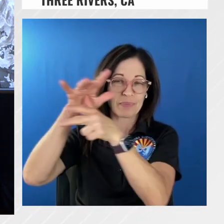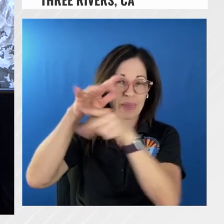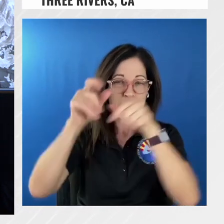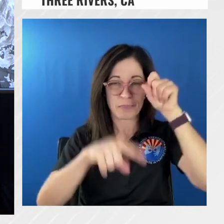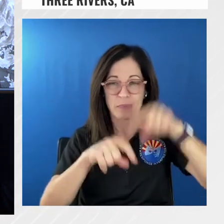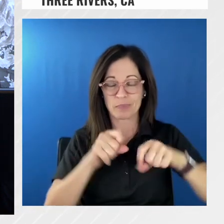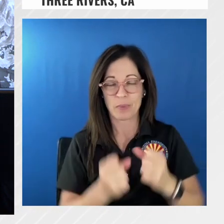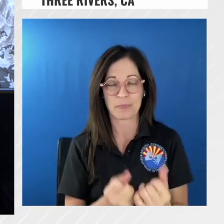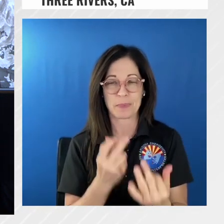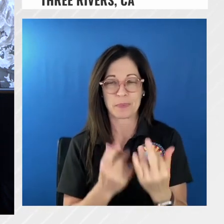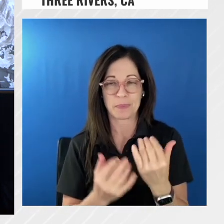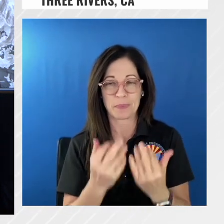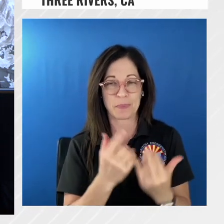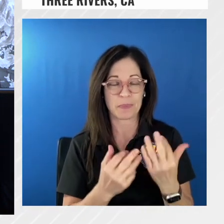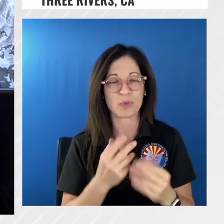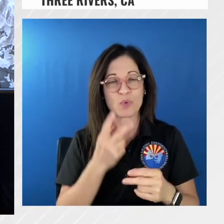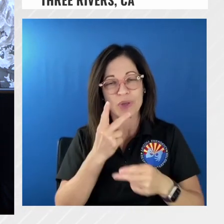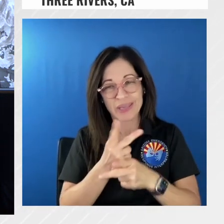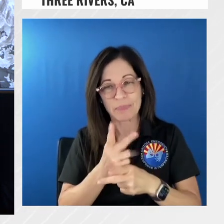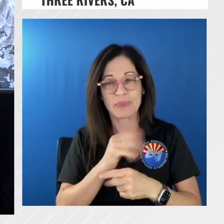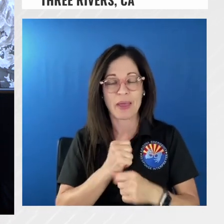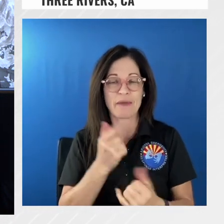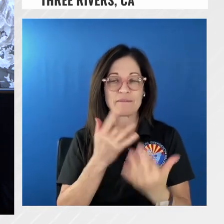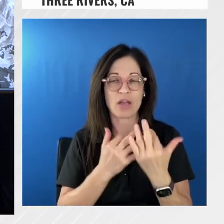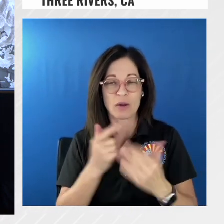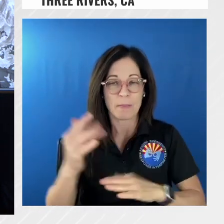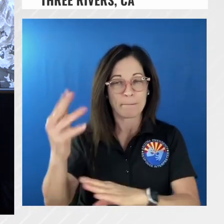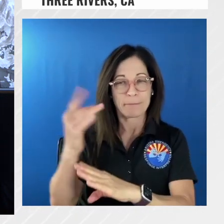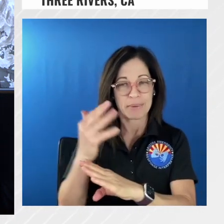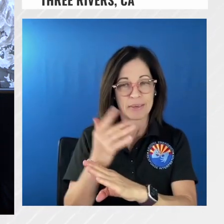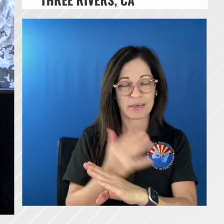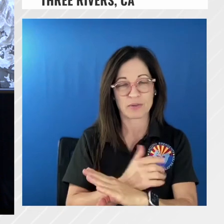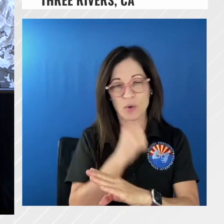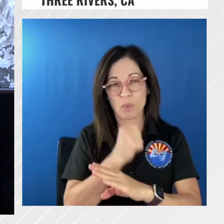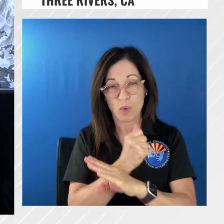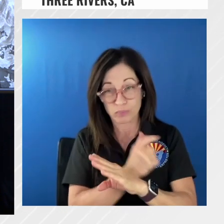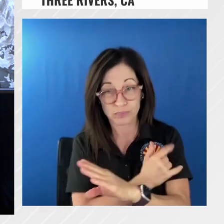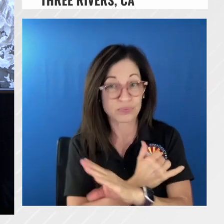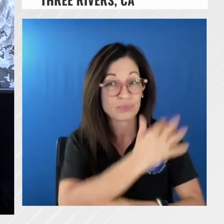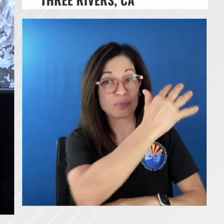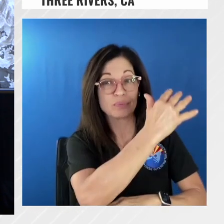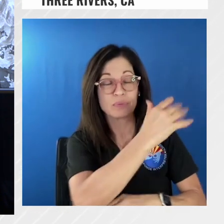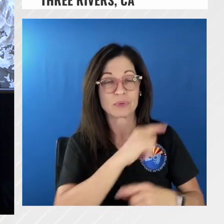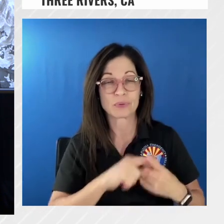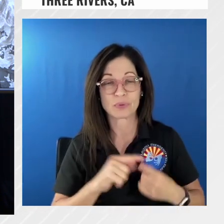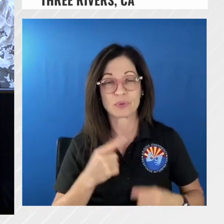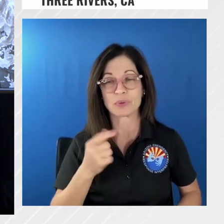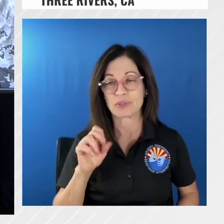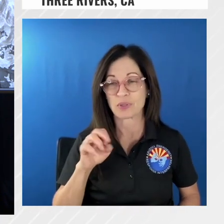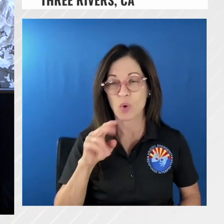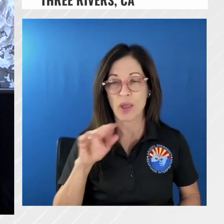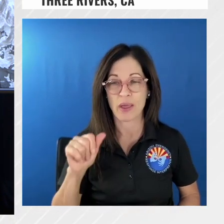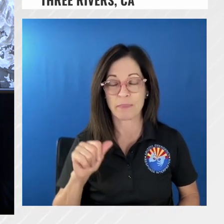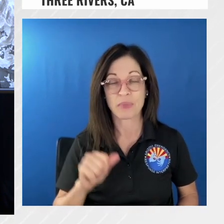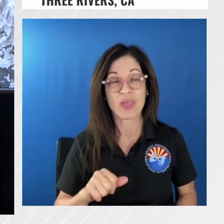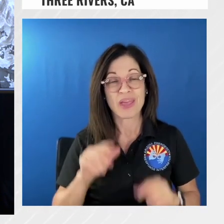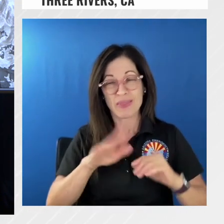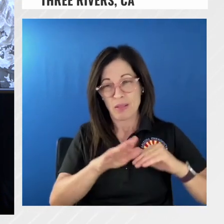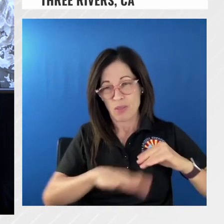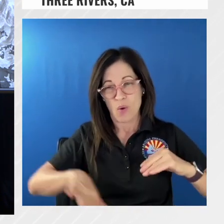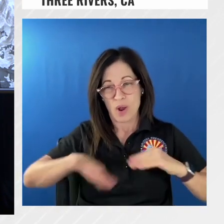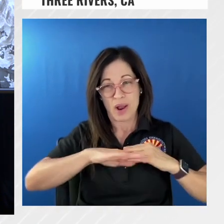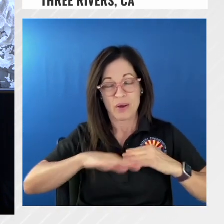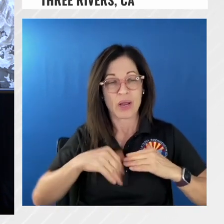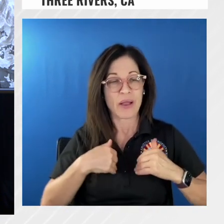lower fire uh edge of fire doesn't get into the draw here and make a run up to it the fuels are pretty heavy down there so we think that'll be uh